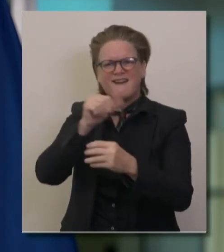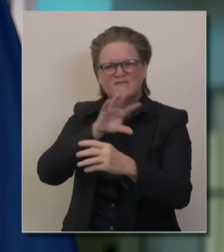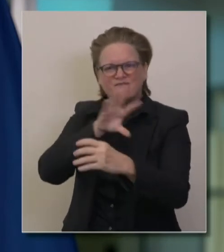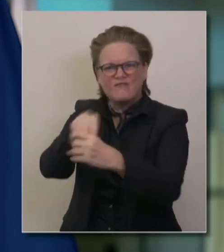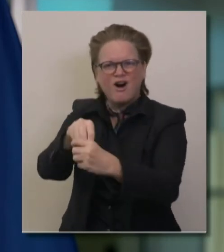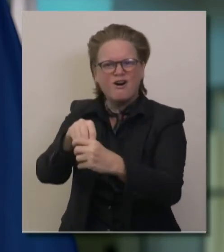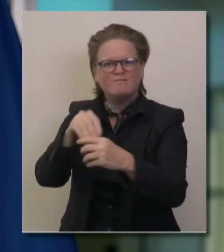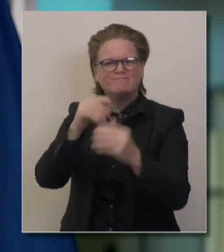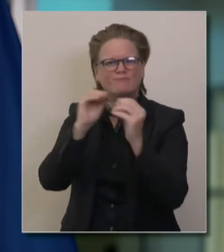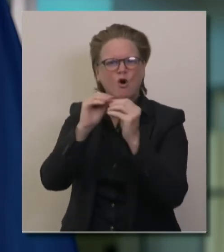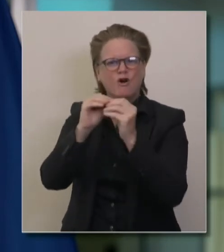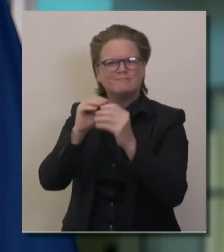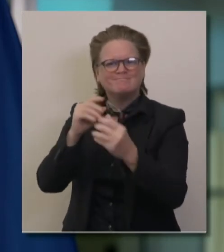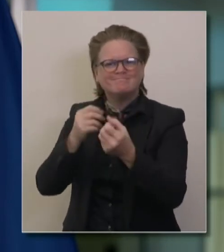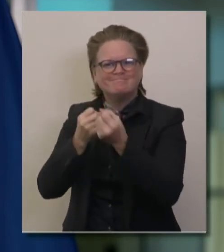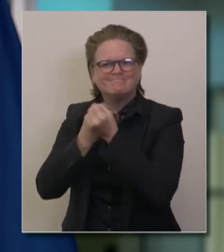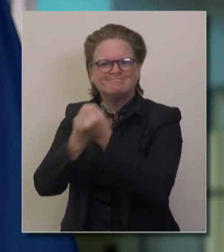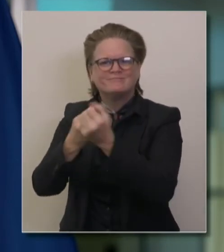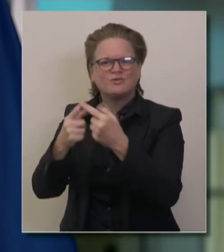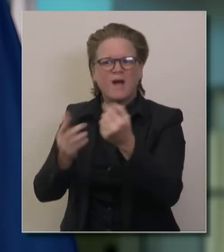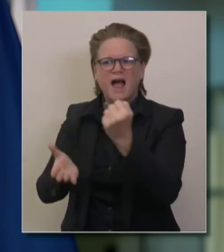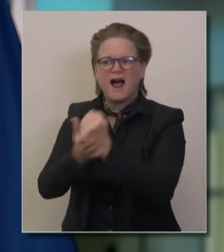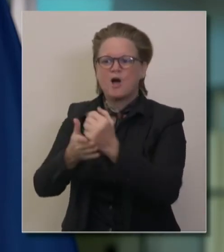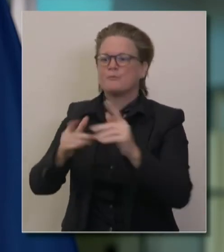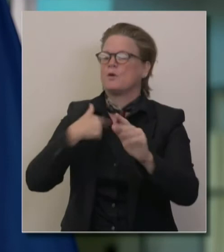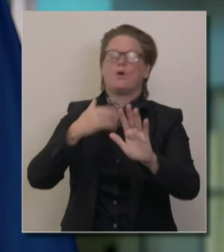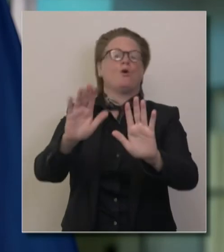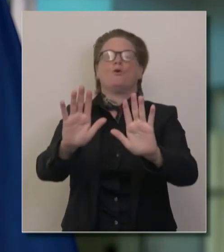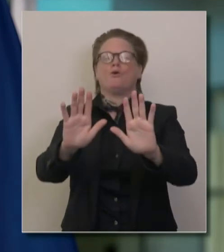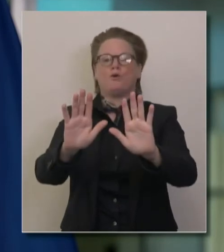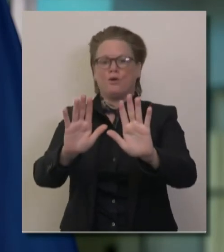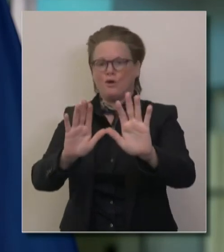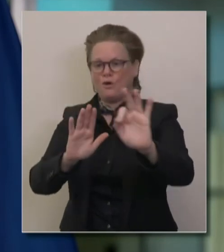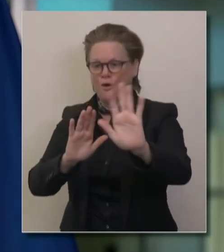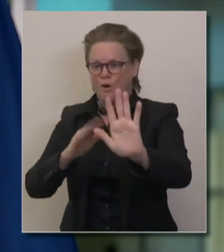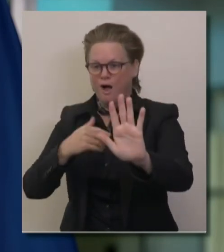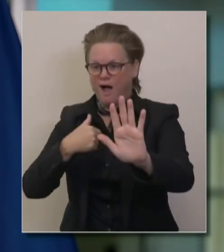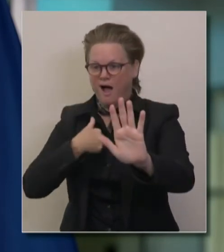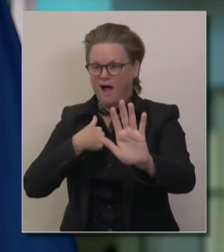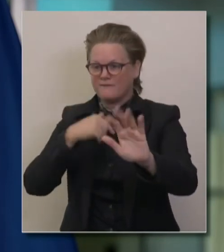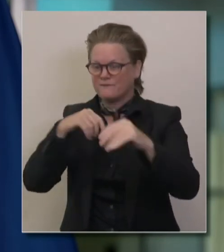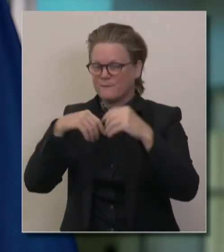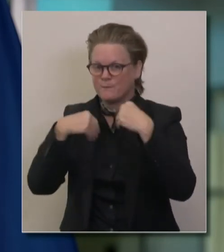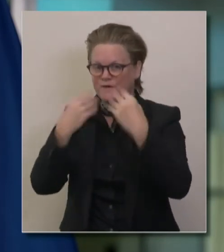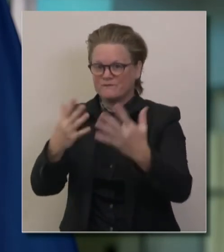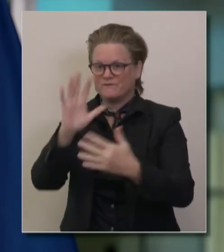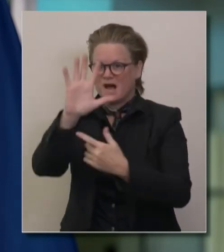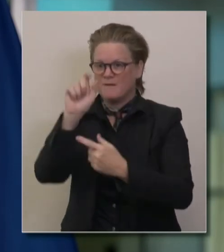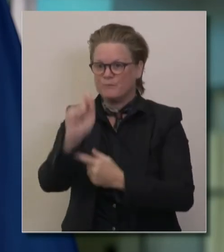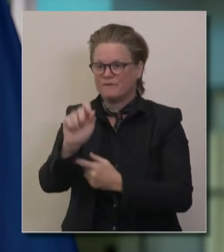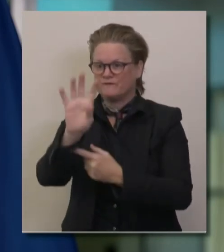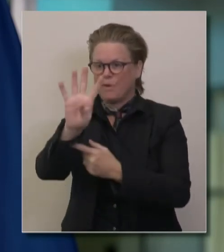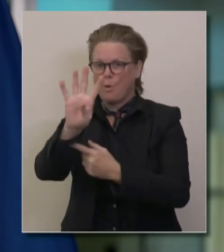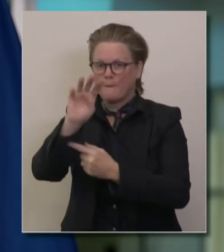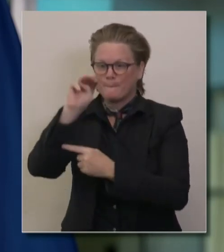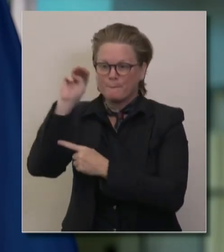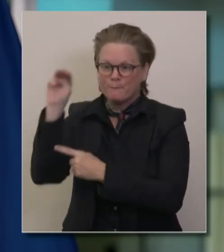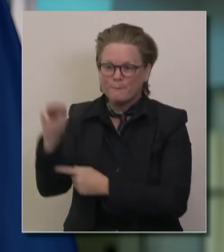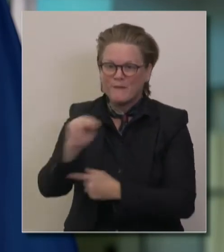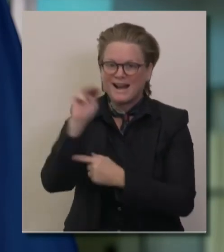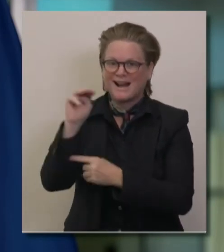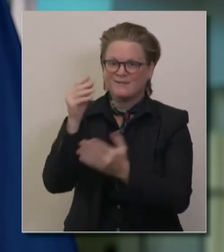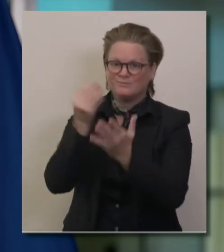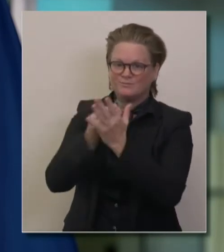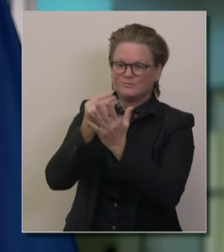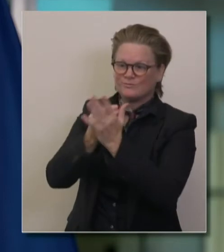.4 billion of equity support. And I just want to have the opportunity to repeat that. Uh, we took CARES Act